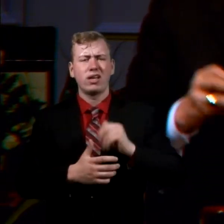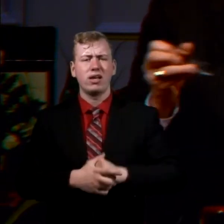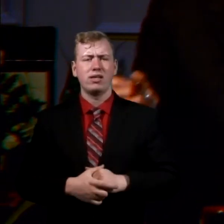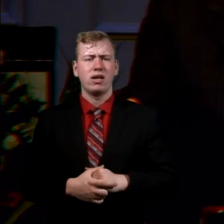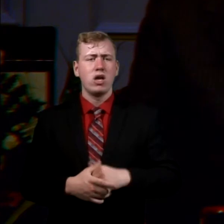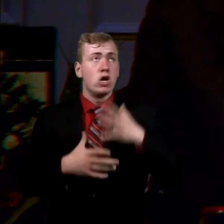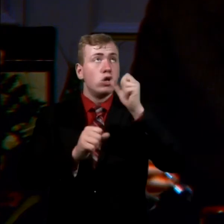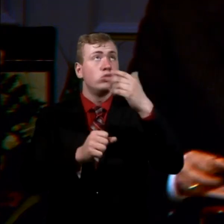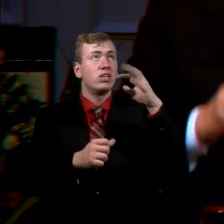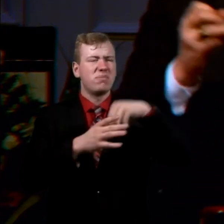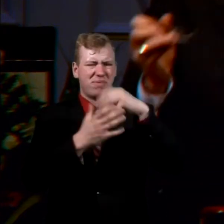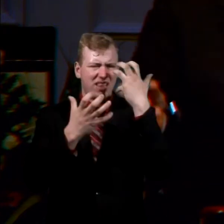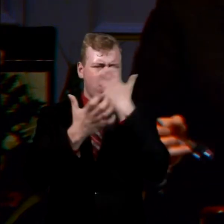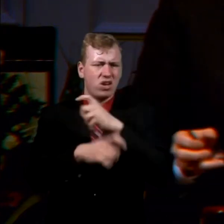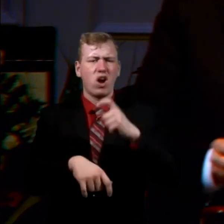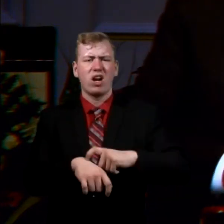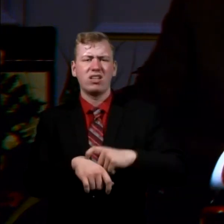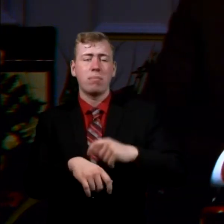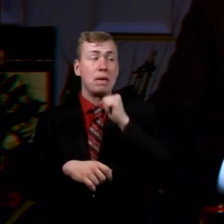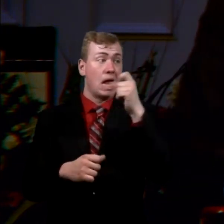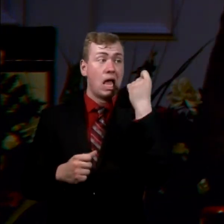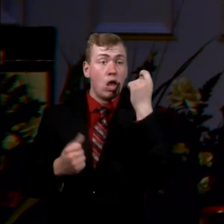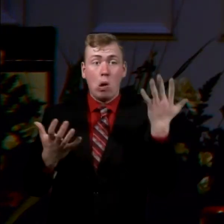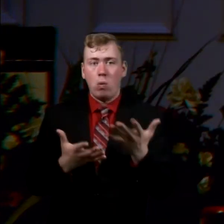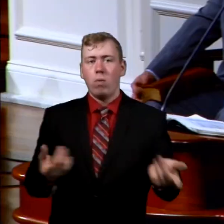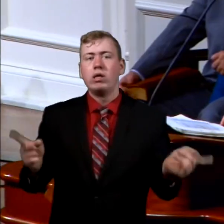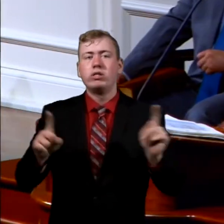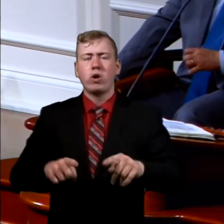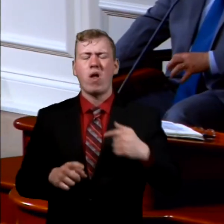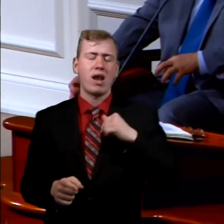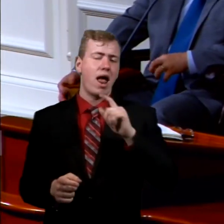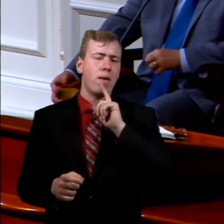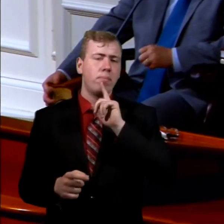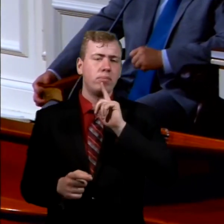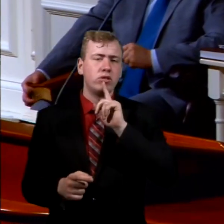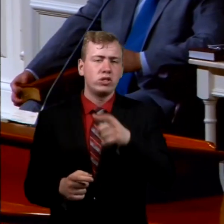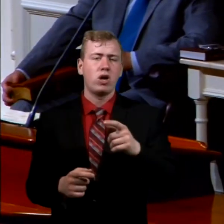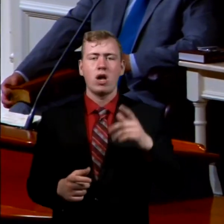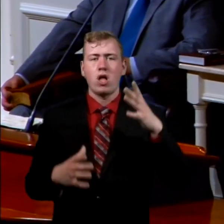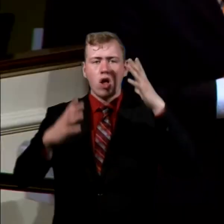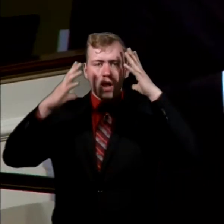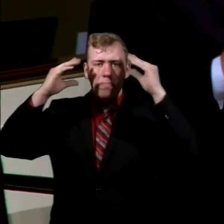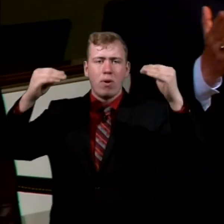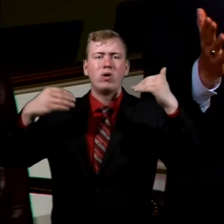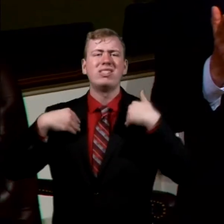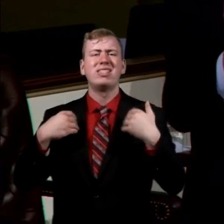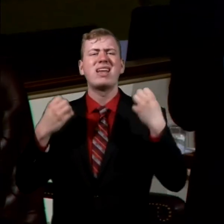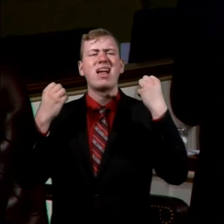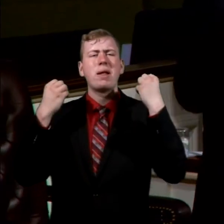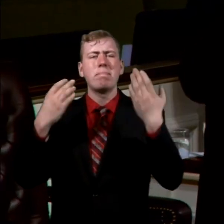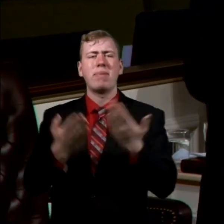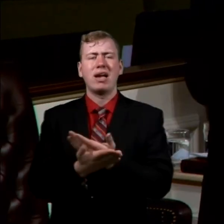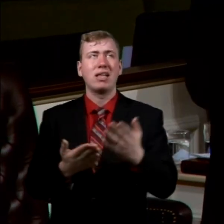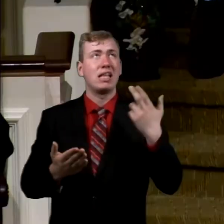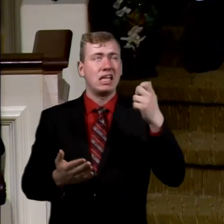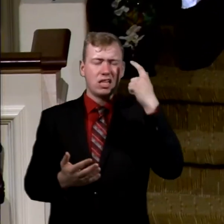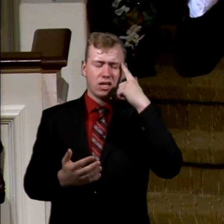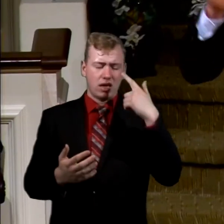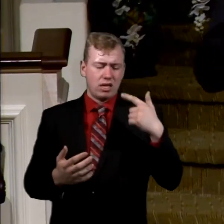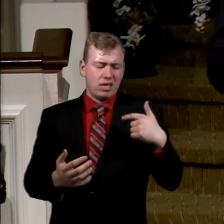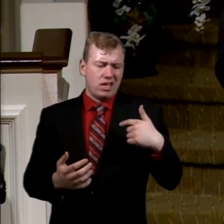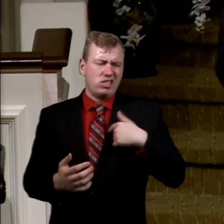Trusting him in the dark. Not understanding what's going on. I'm sure that Moses had a lot of things that he thought, Man,